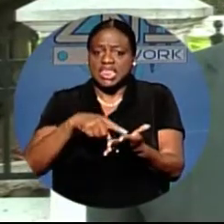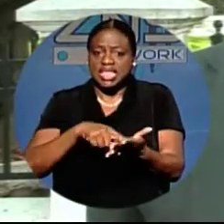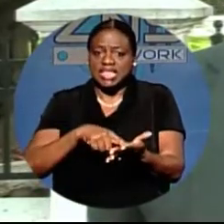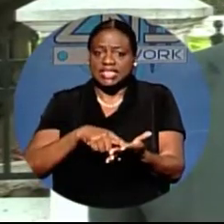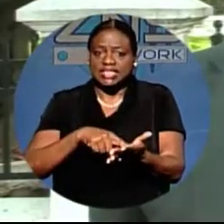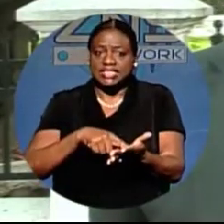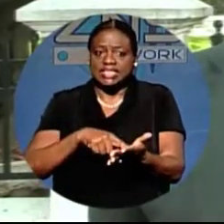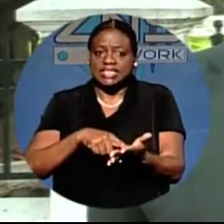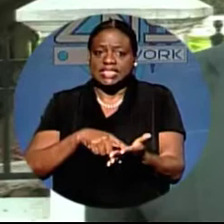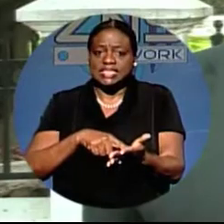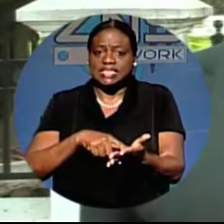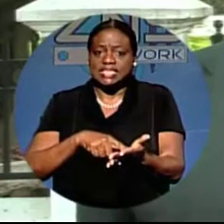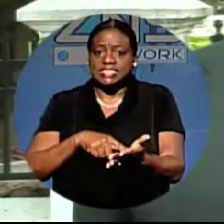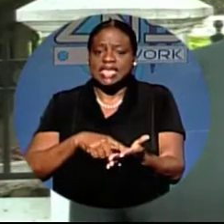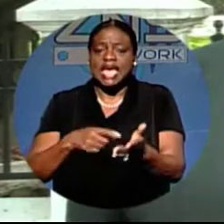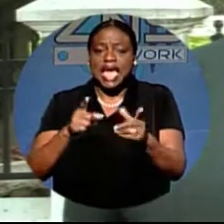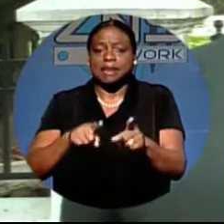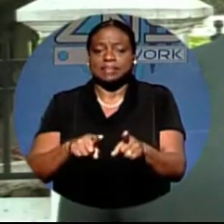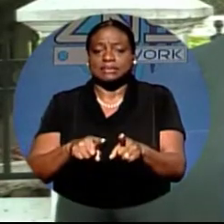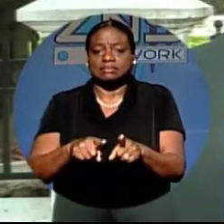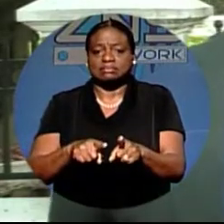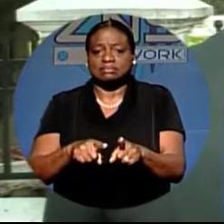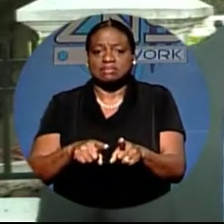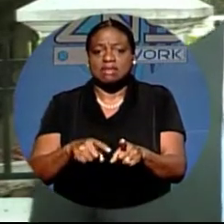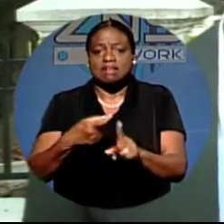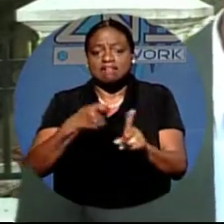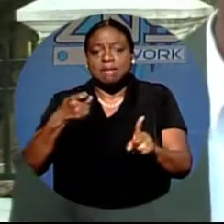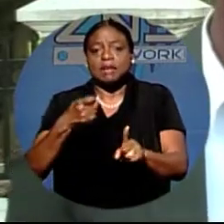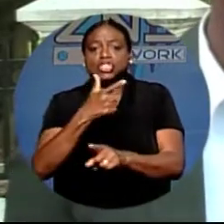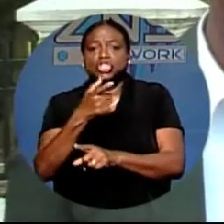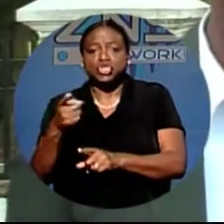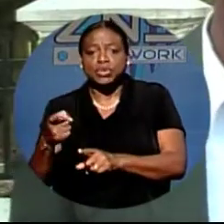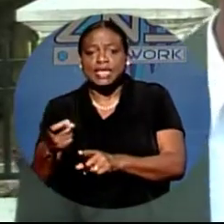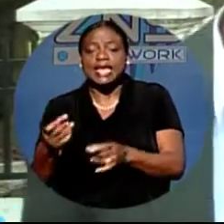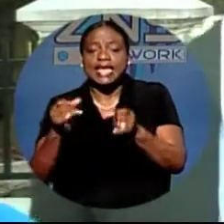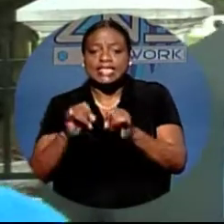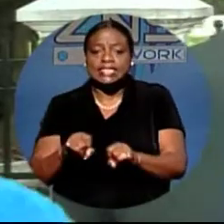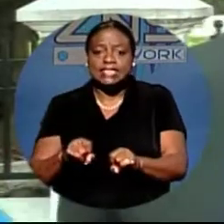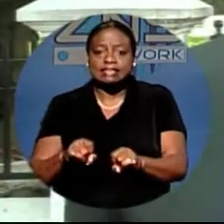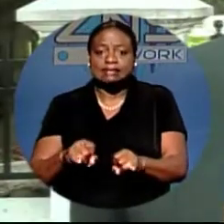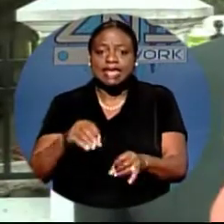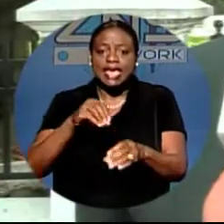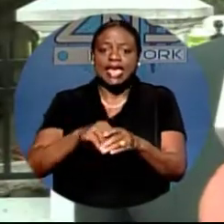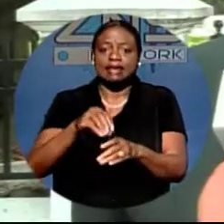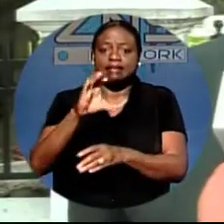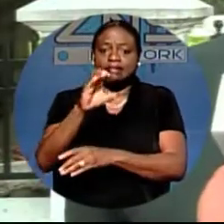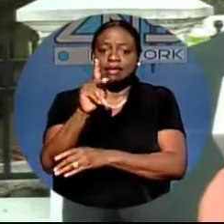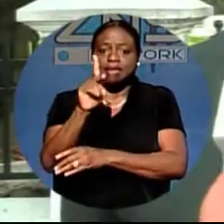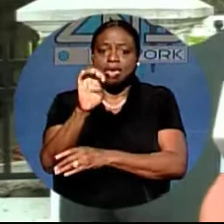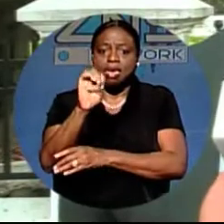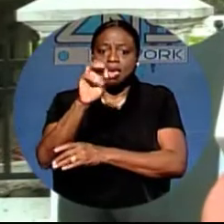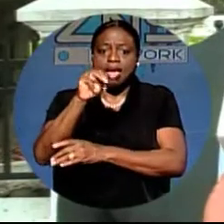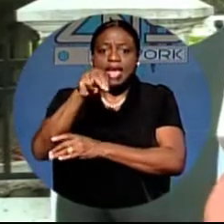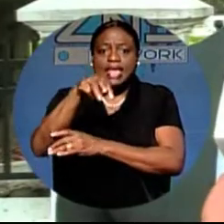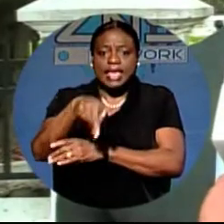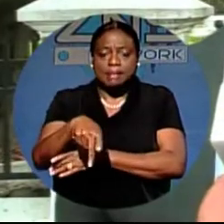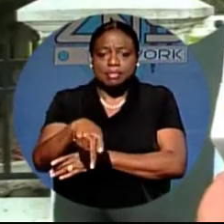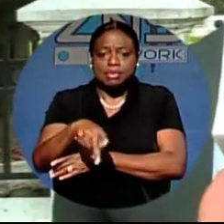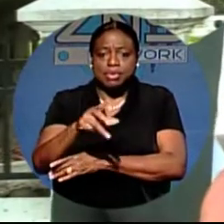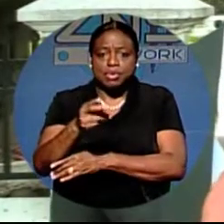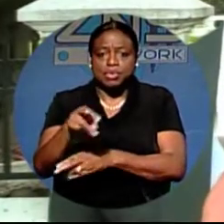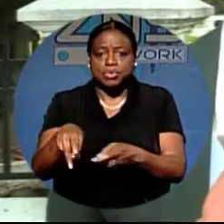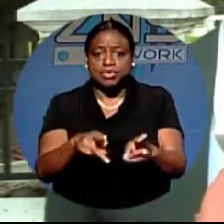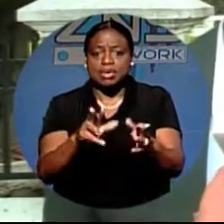stemmed from a shooting incident in the Kemp Road area that happened much earlier. So police are actively investigating